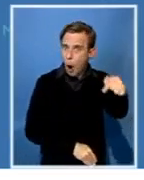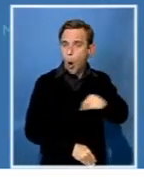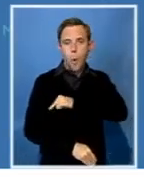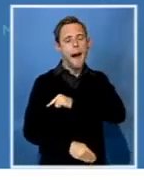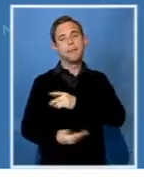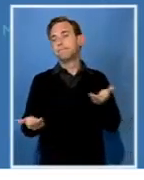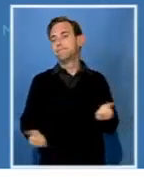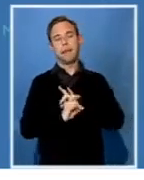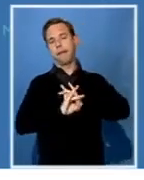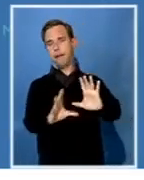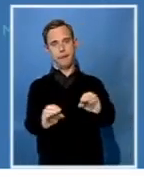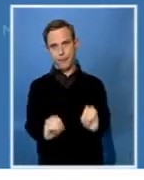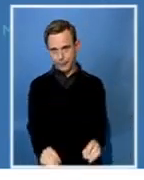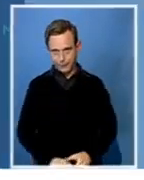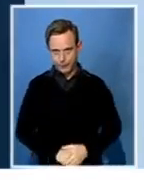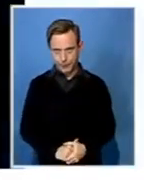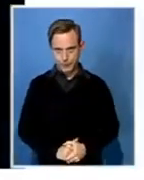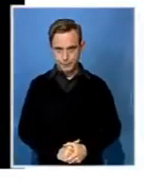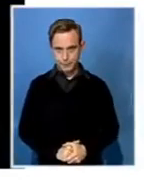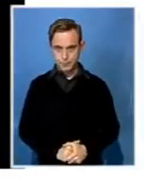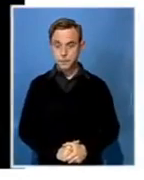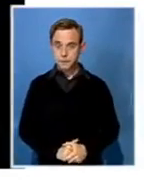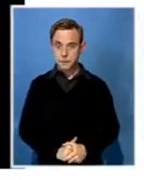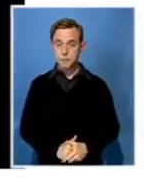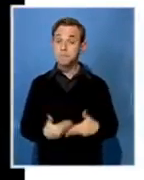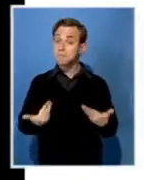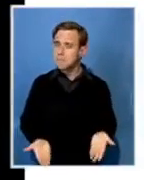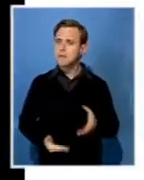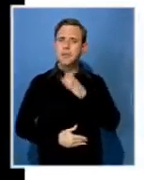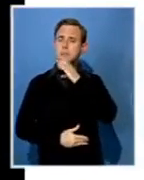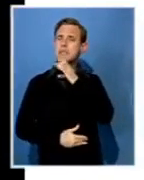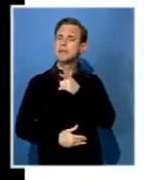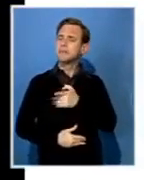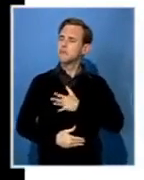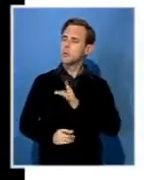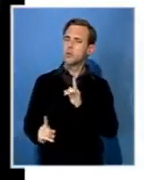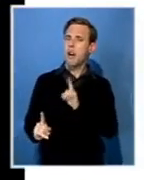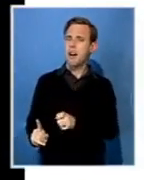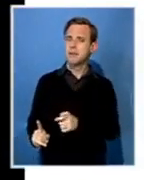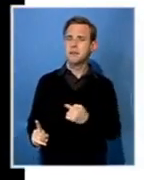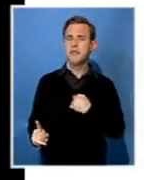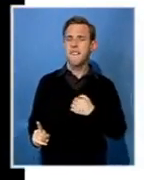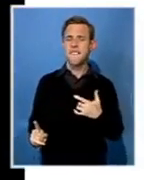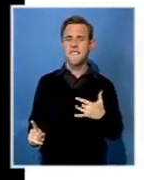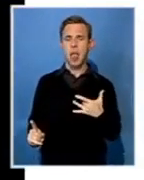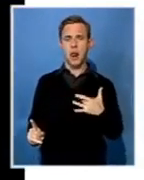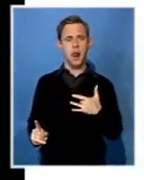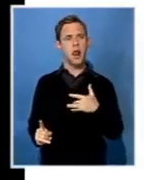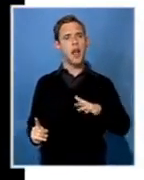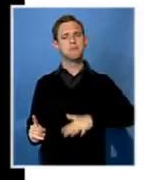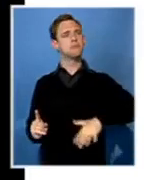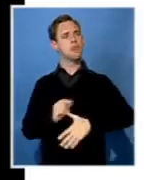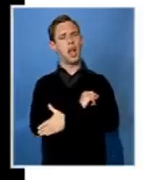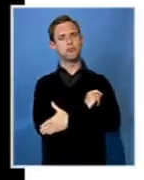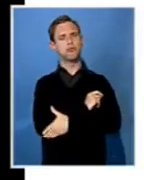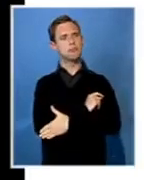they were moving from that one barrack to the other. So, what sense do you get about the situation in ZANU-PF